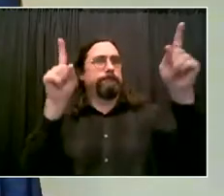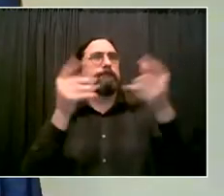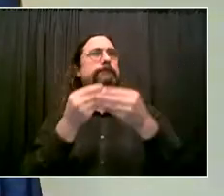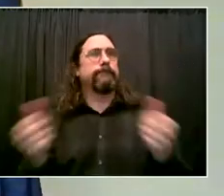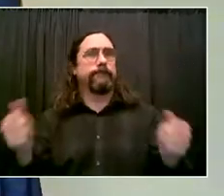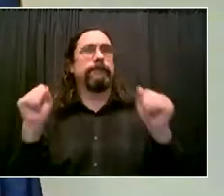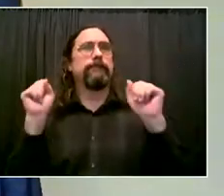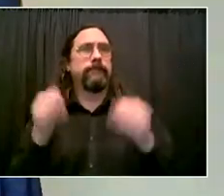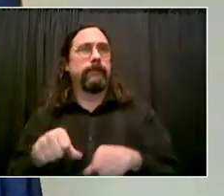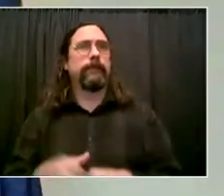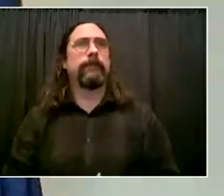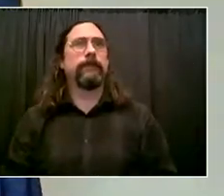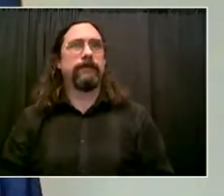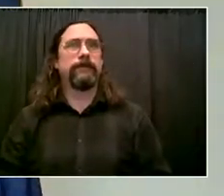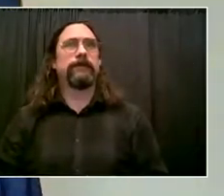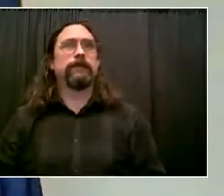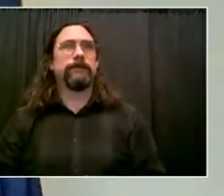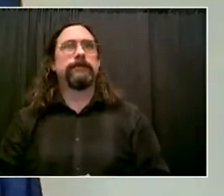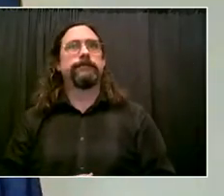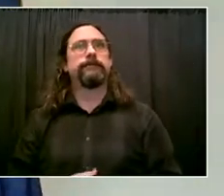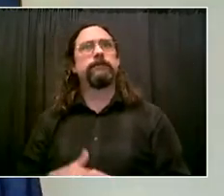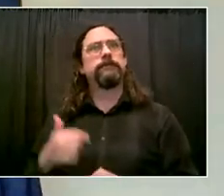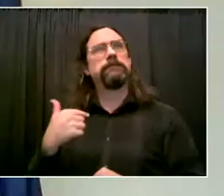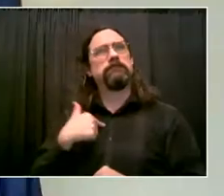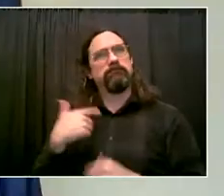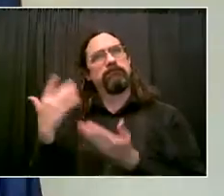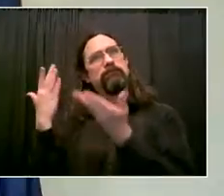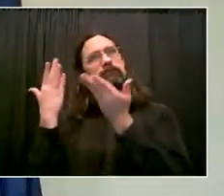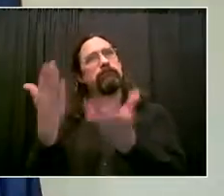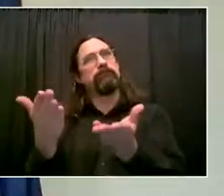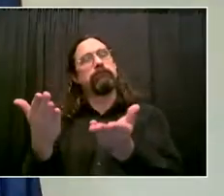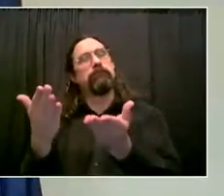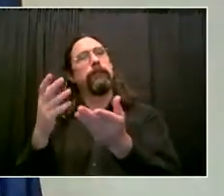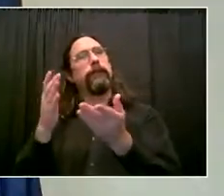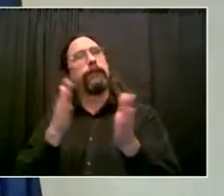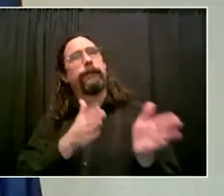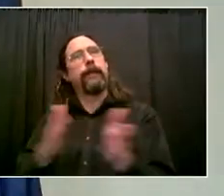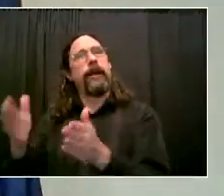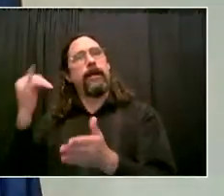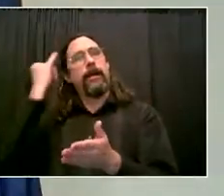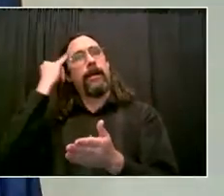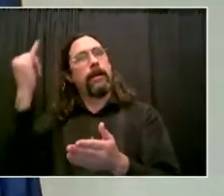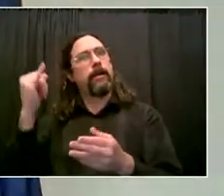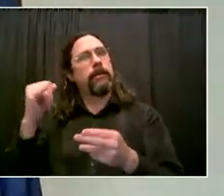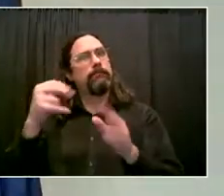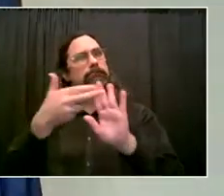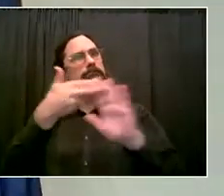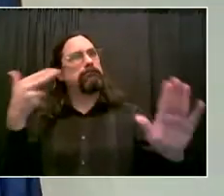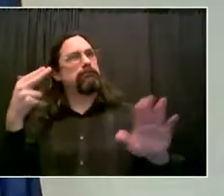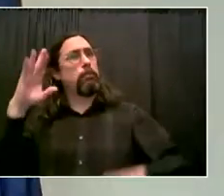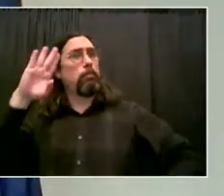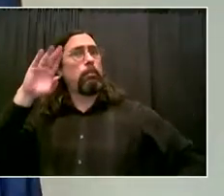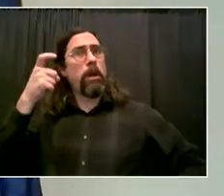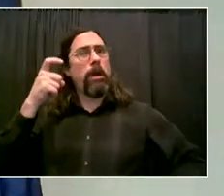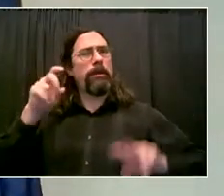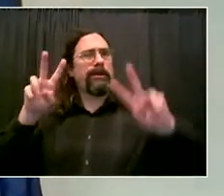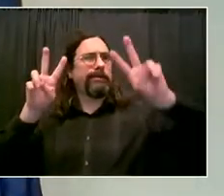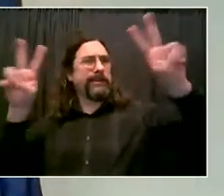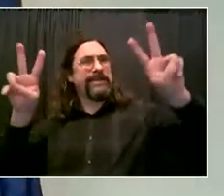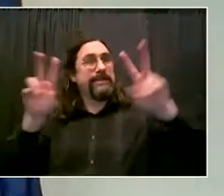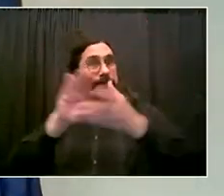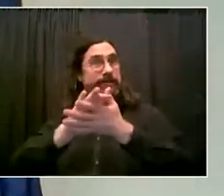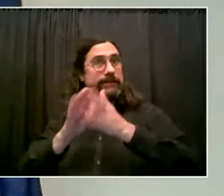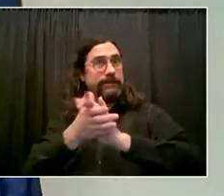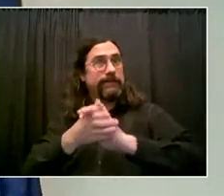enforcement and community engagement. Mr. Mayor, absolutely right. You talked about we can be safe and have